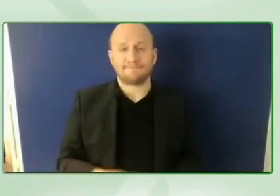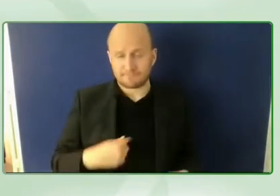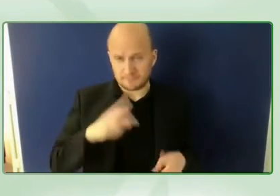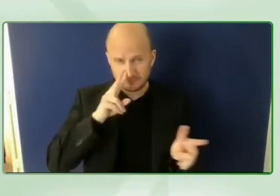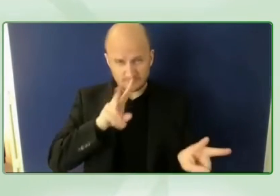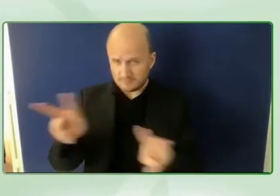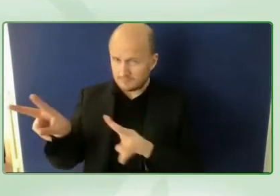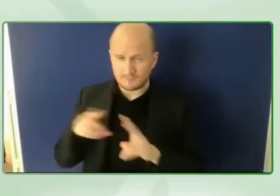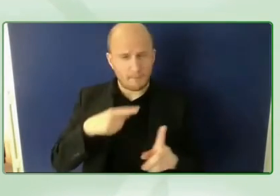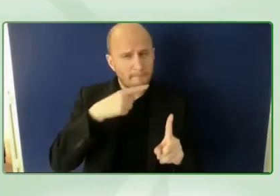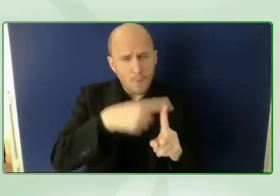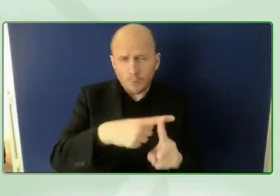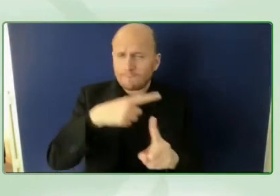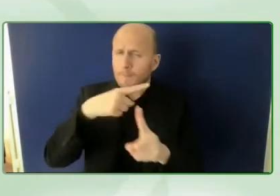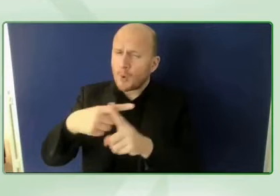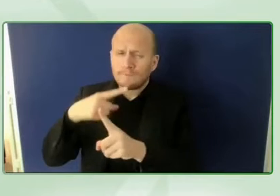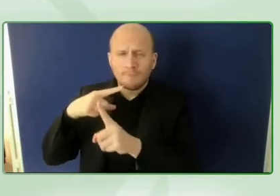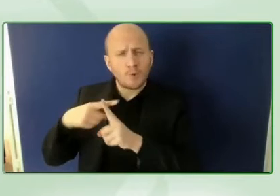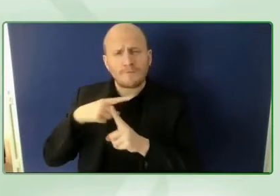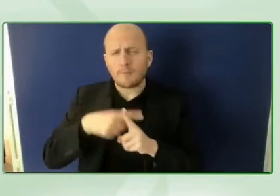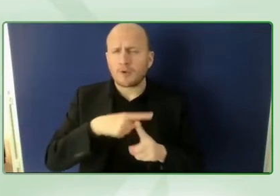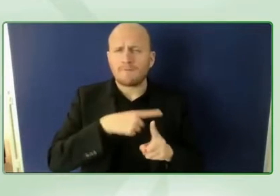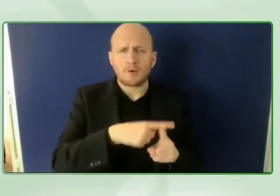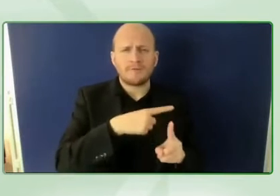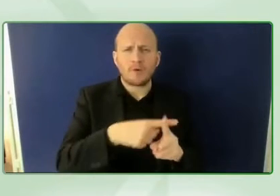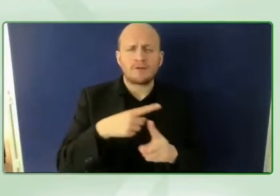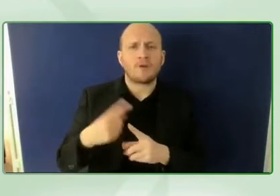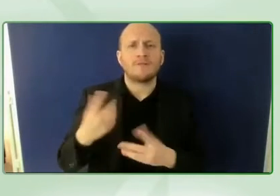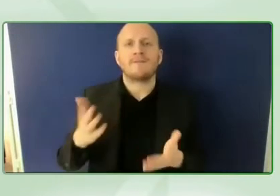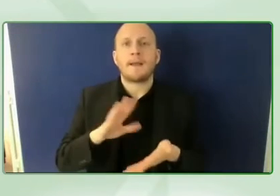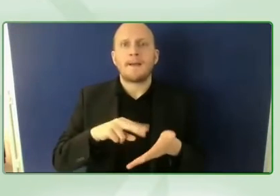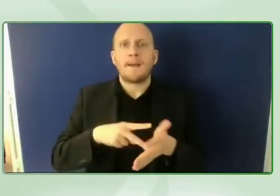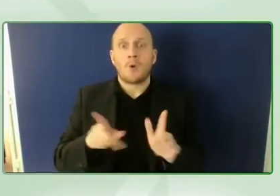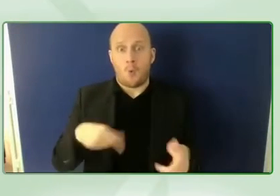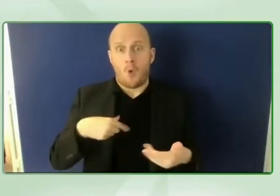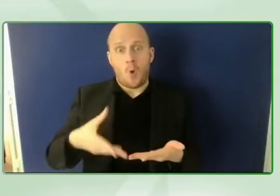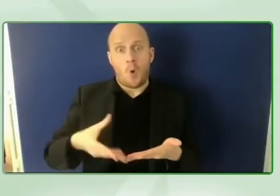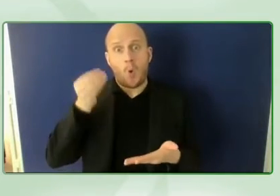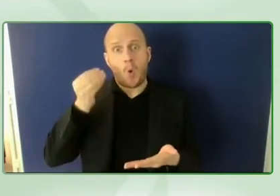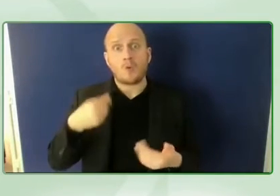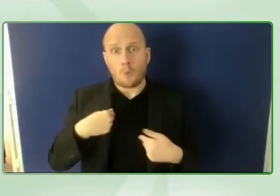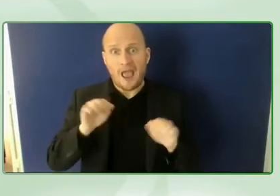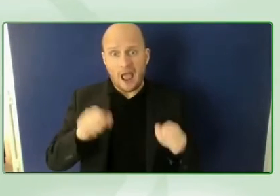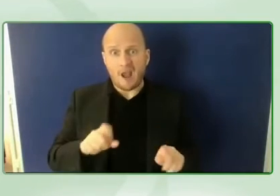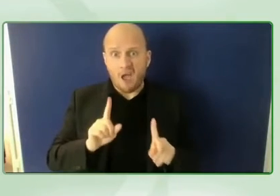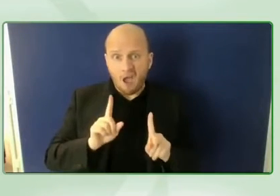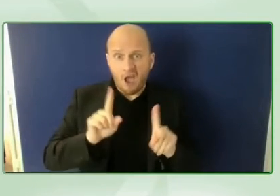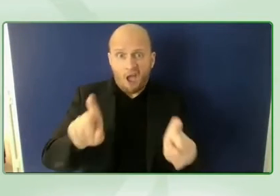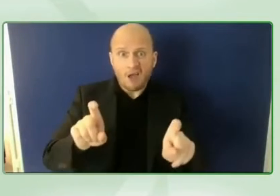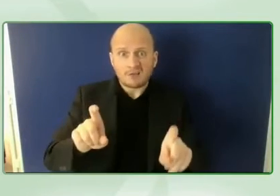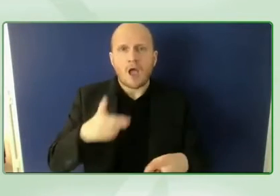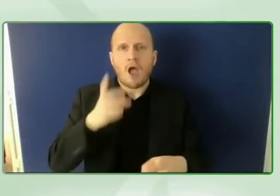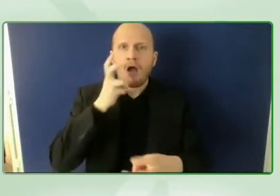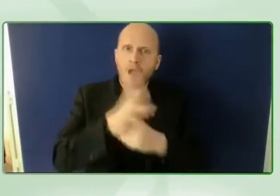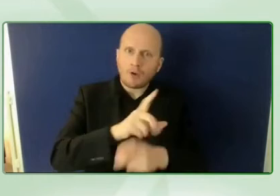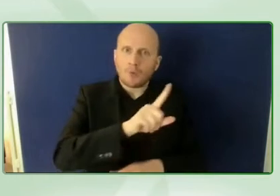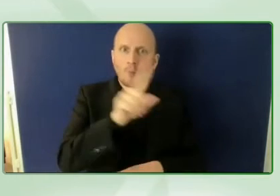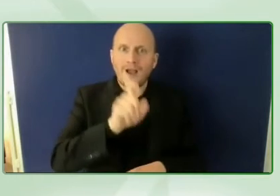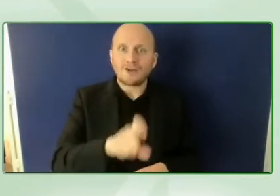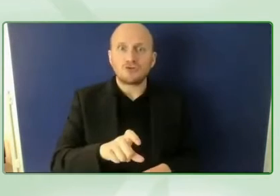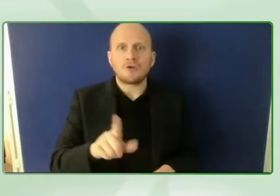and and don't be scared to ask the difficult questions because i think previously we'd have got to know we're now getting a yes